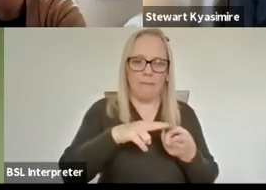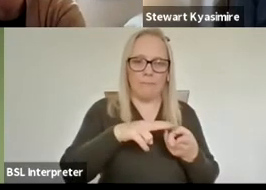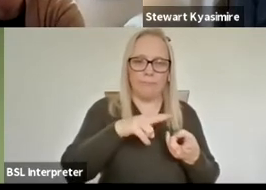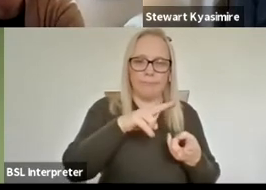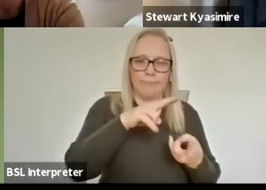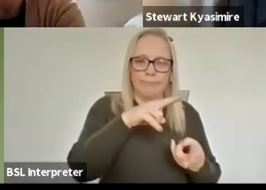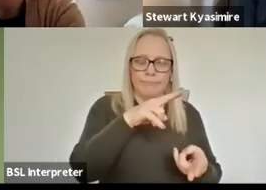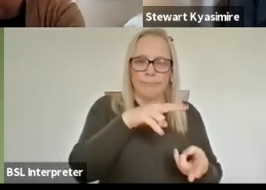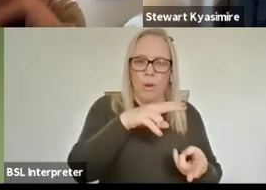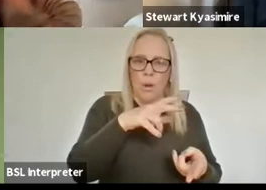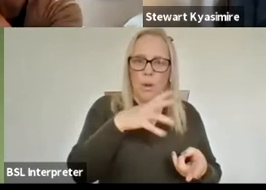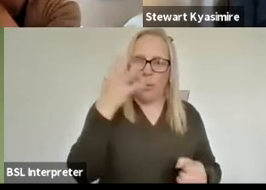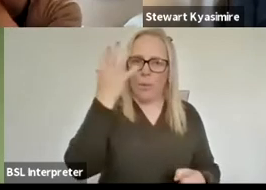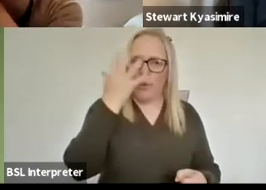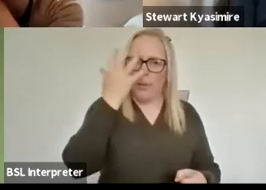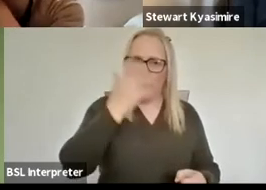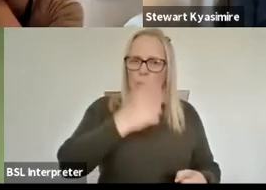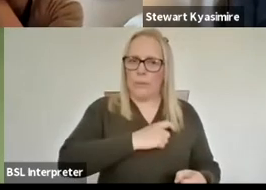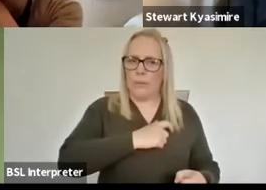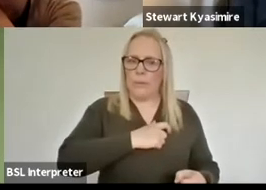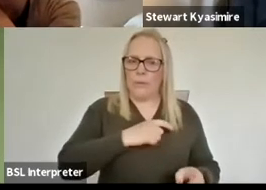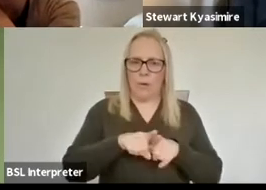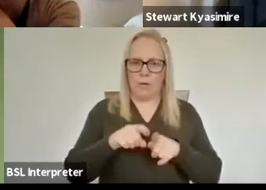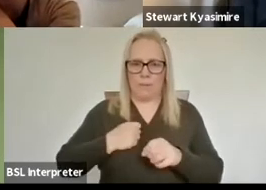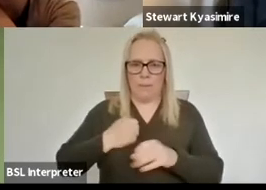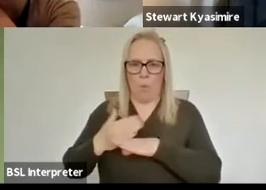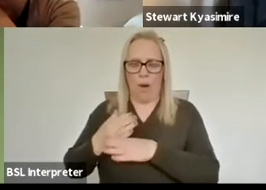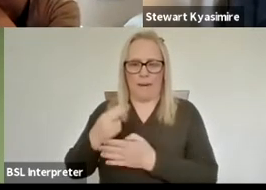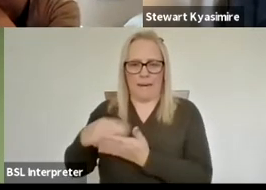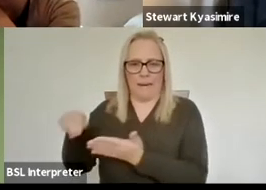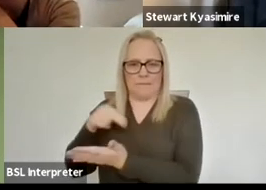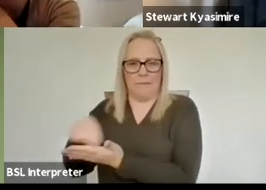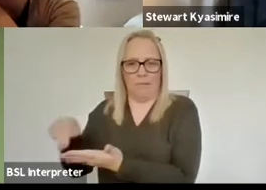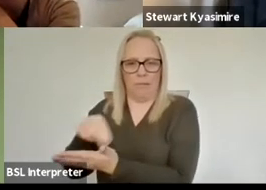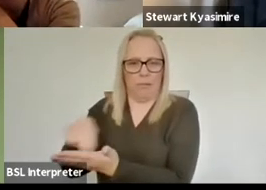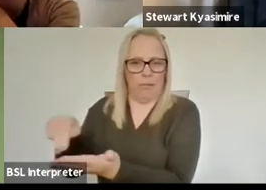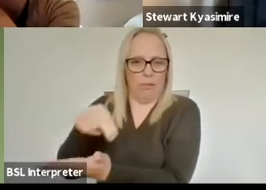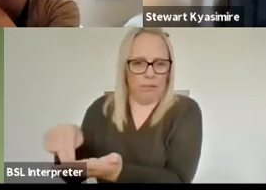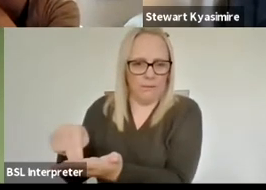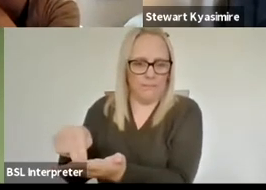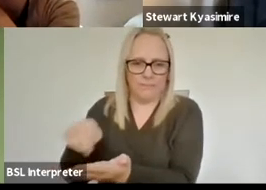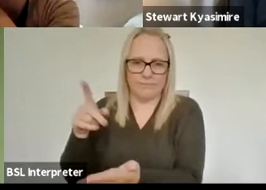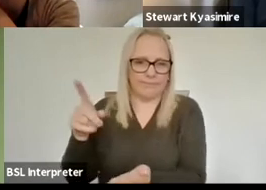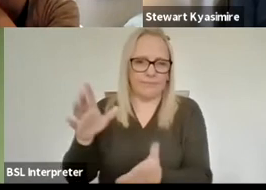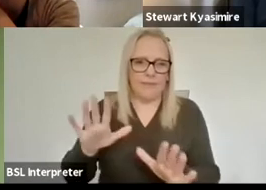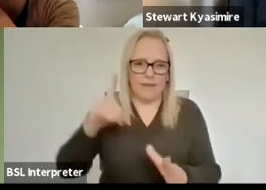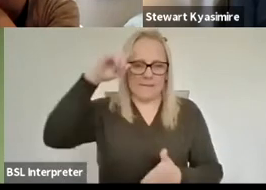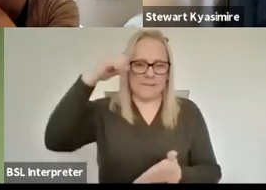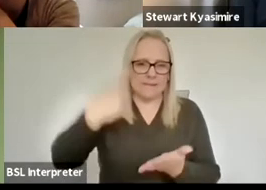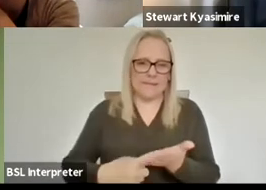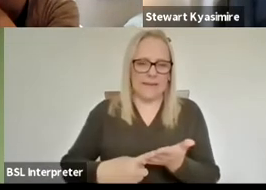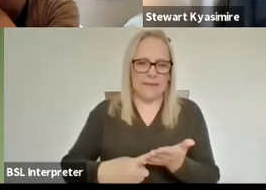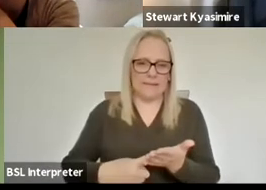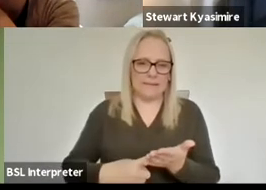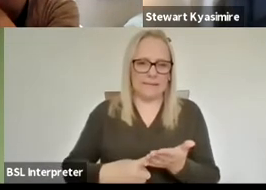all my other work getting cancelled and then I just made the decision that I couldn't keep trying